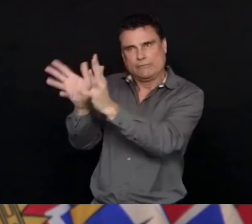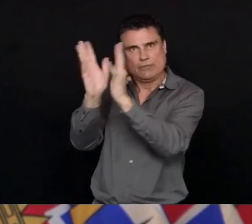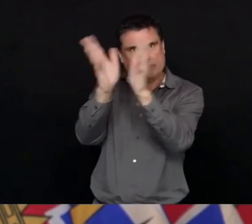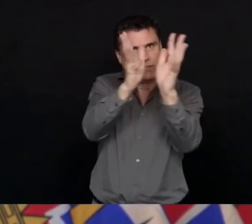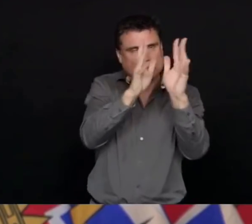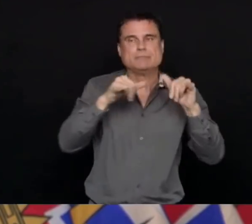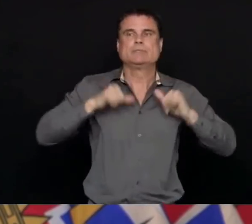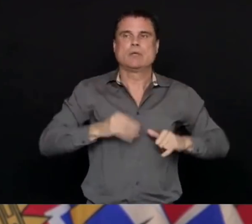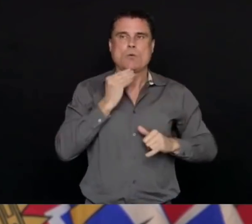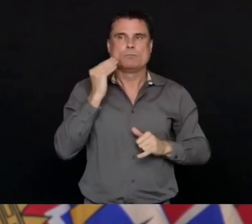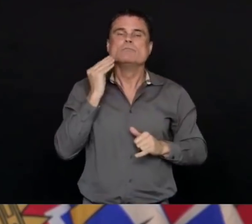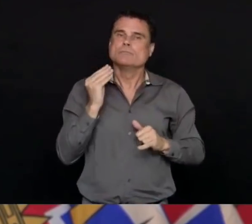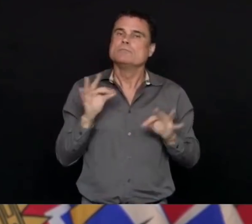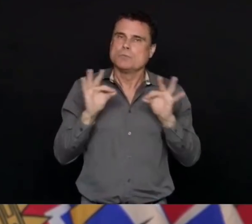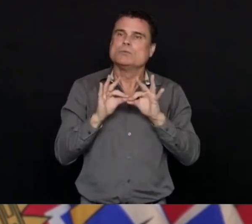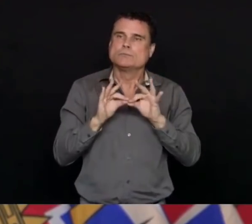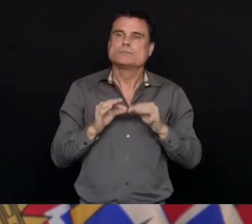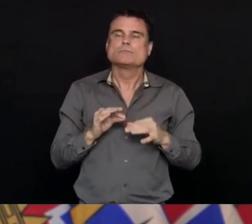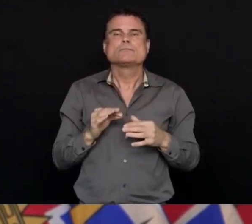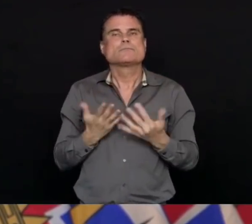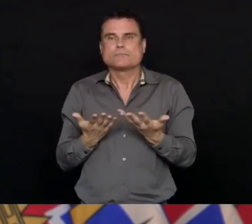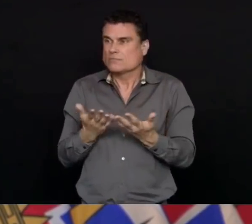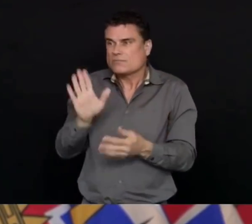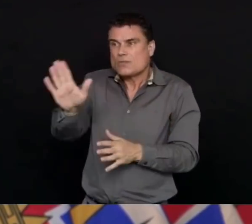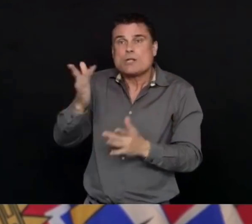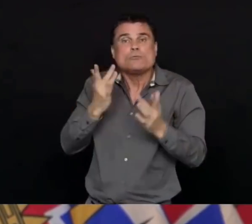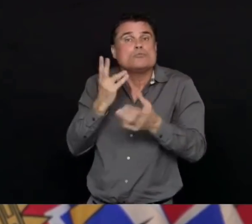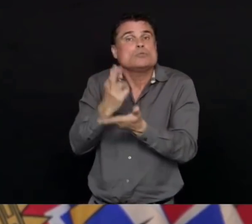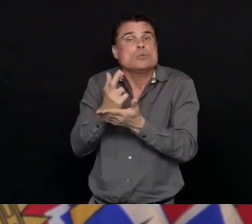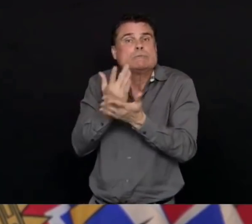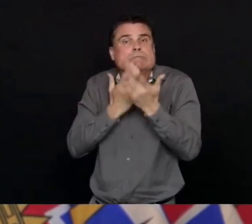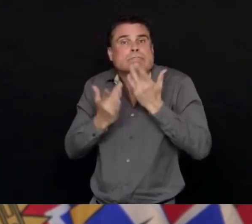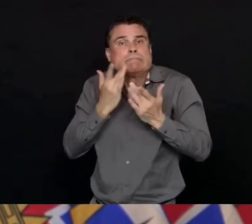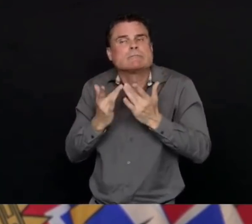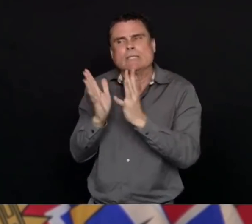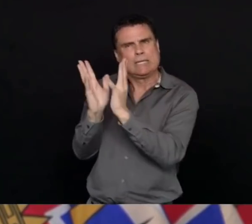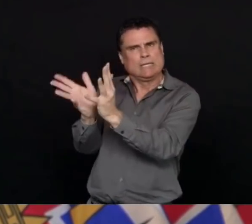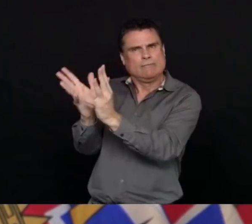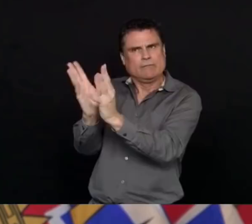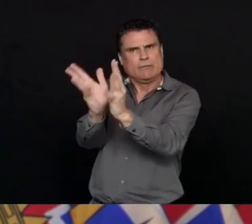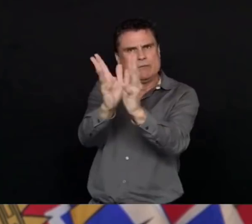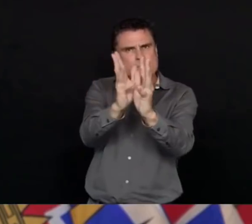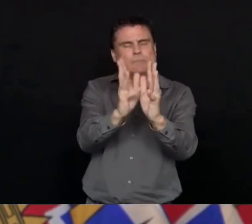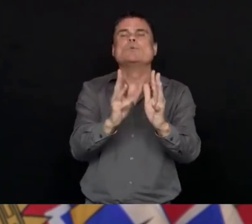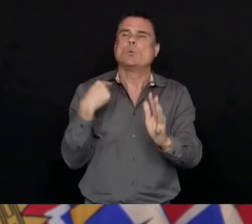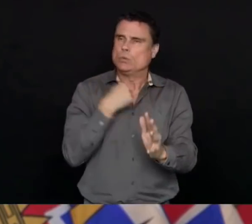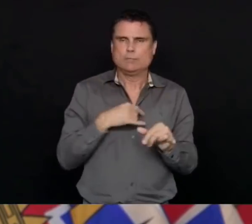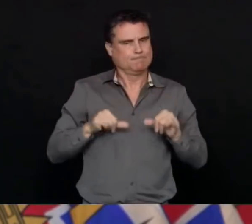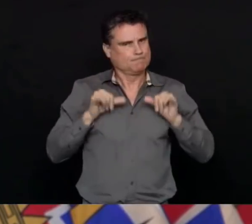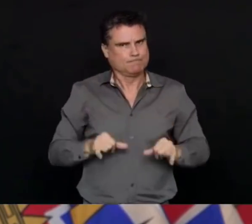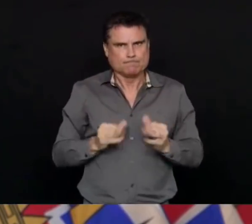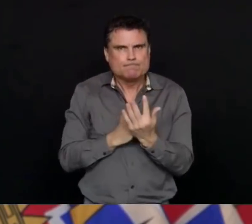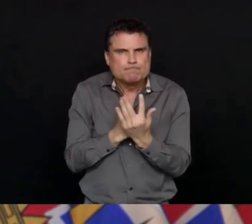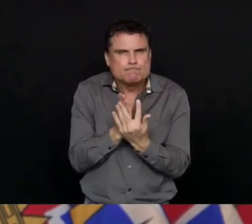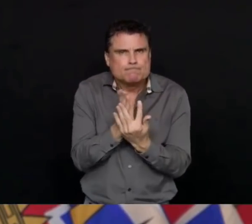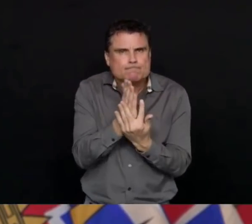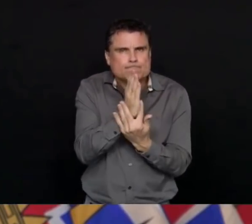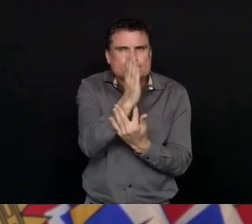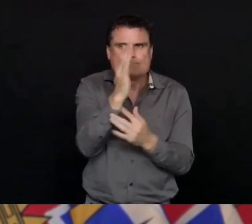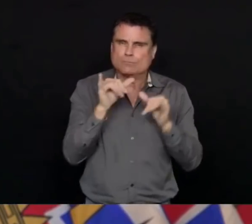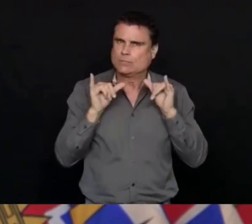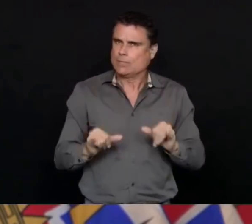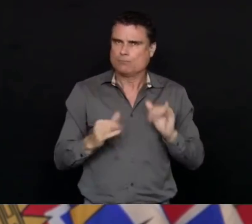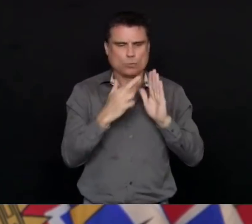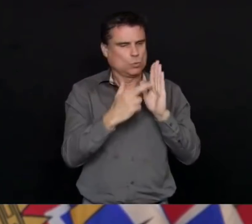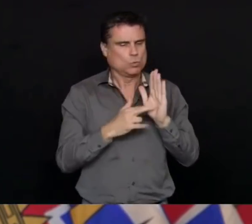important to keep going with everything that we are doing right now. The other thing I want to report on is that we